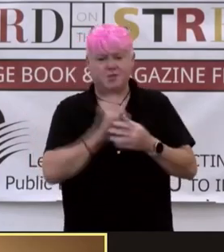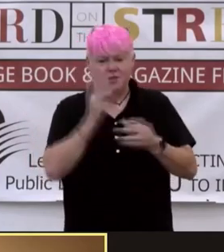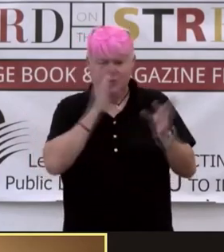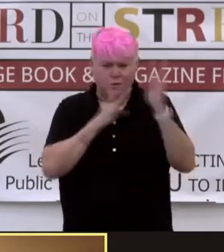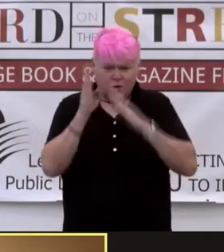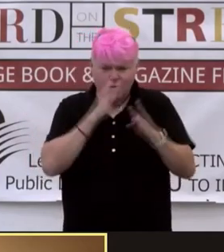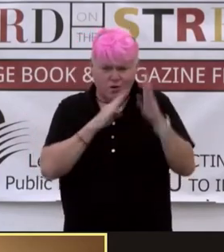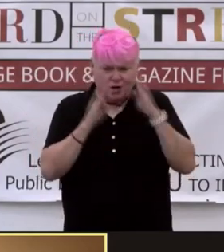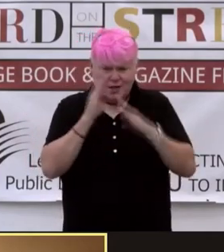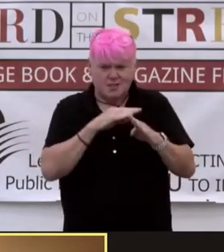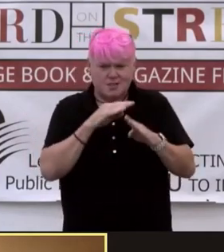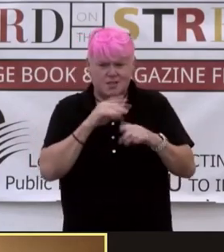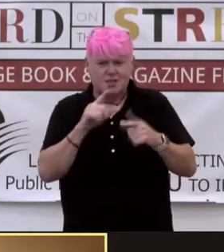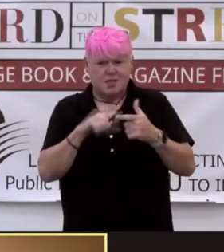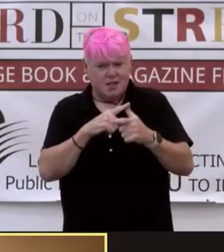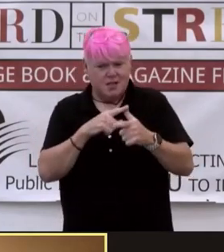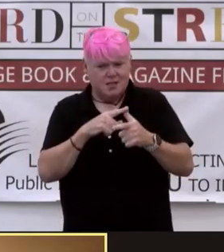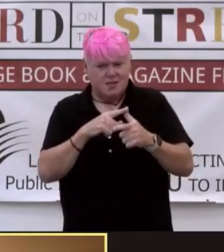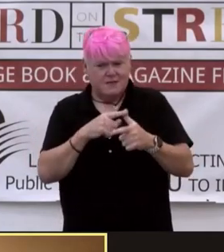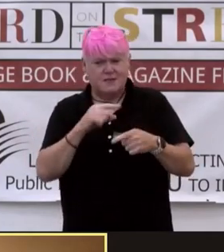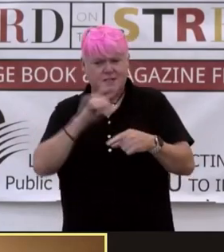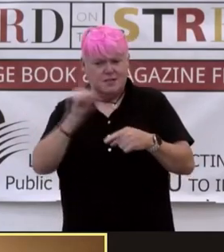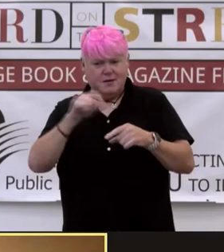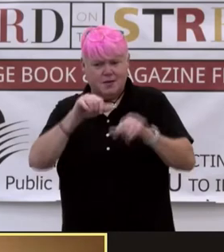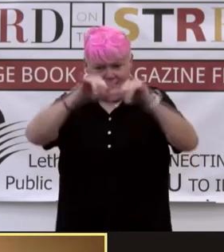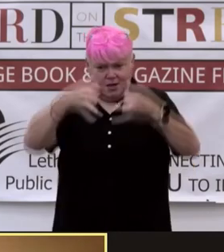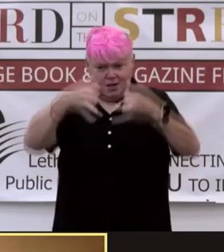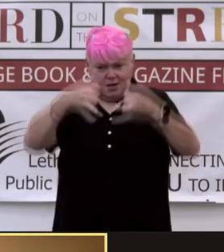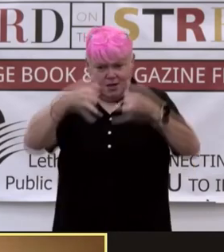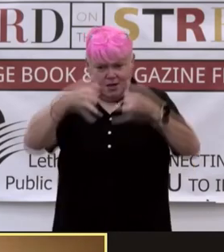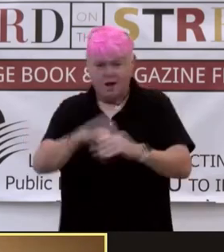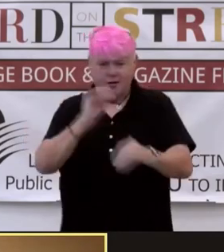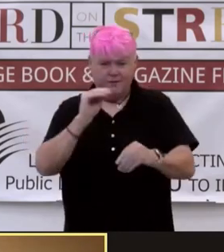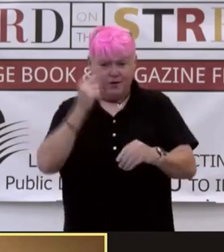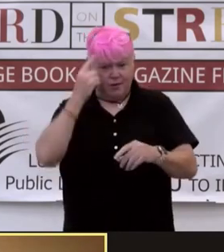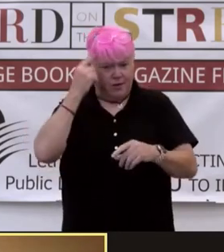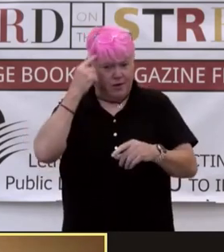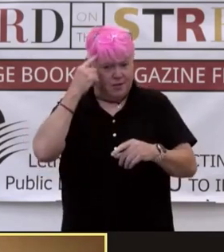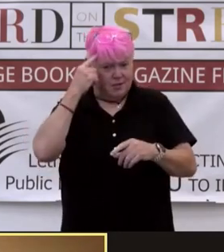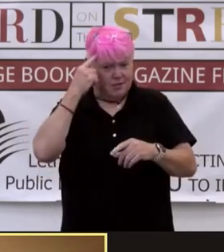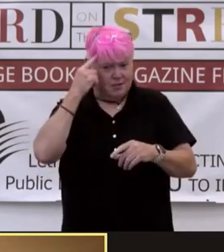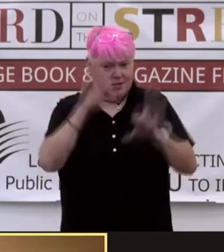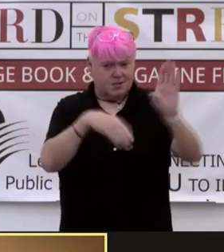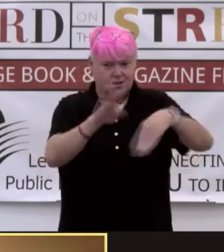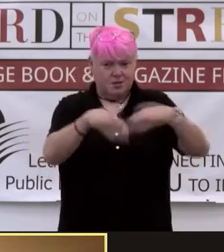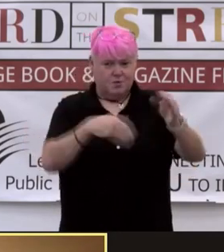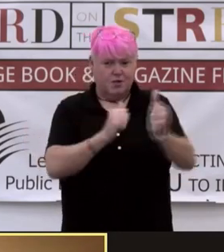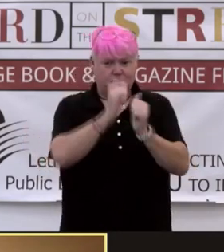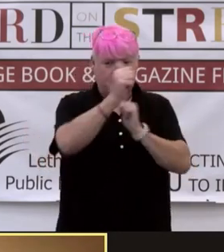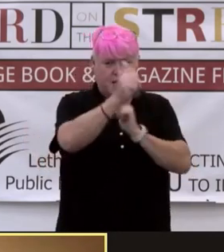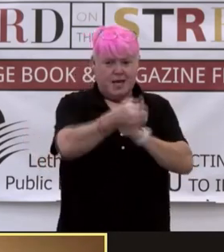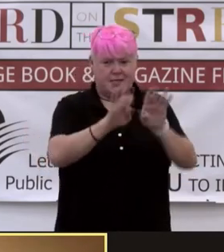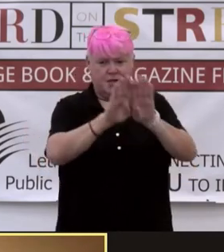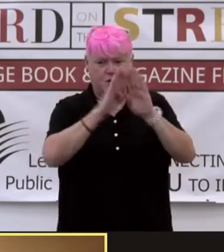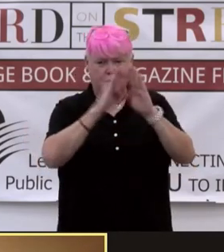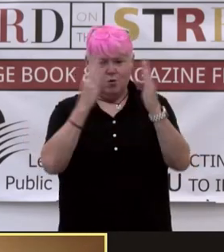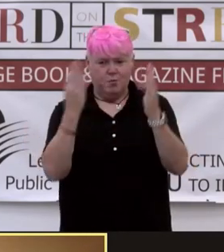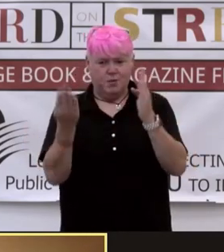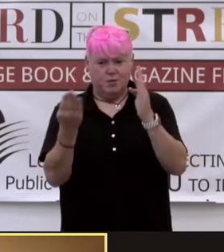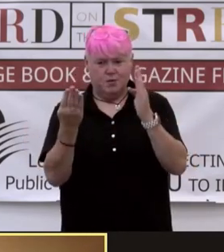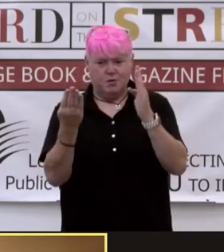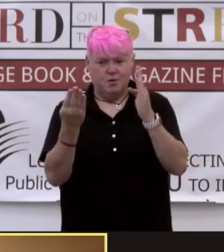Just then, as if someone has carved her right out of her thoughts, Fatima Ghazala walks past the open doors of Sunaina's room.